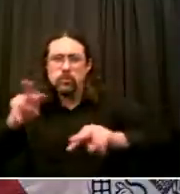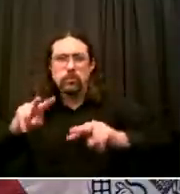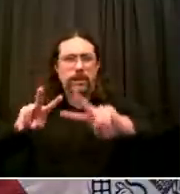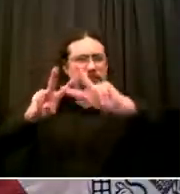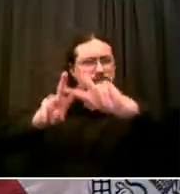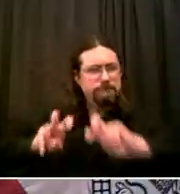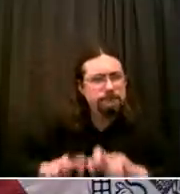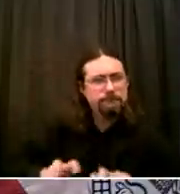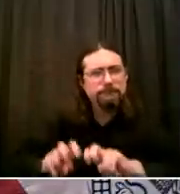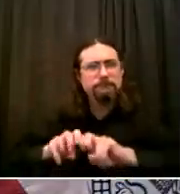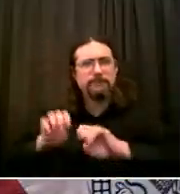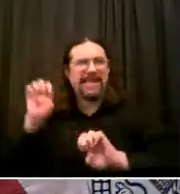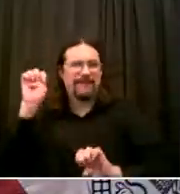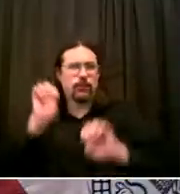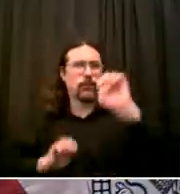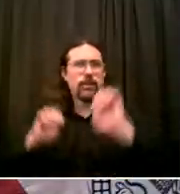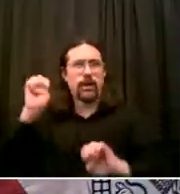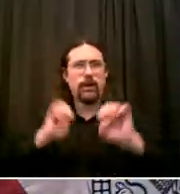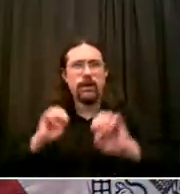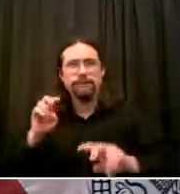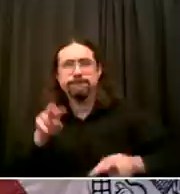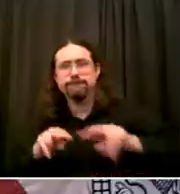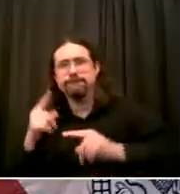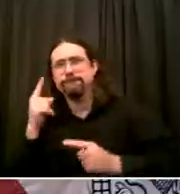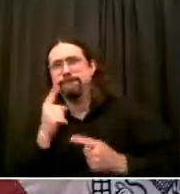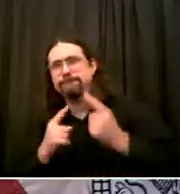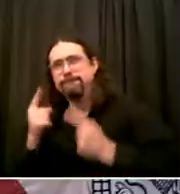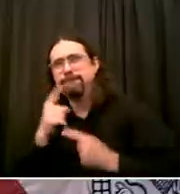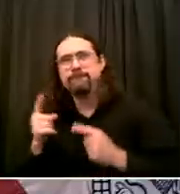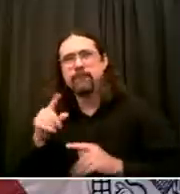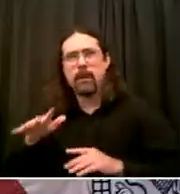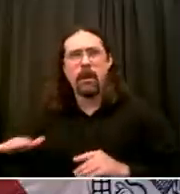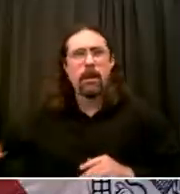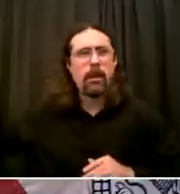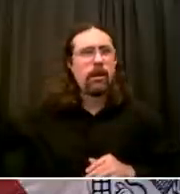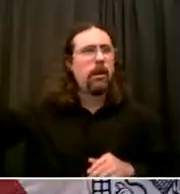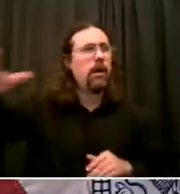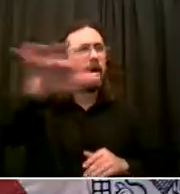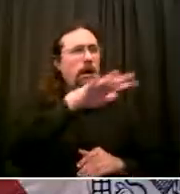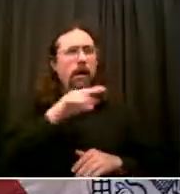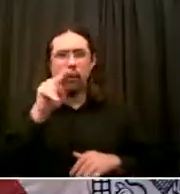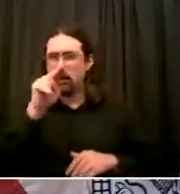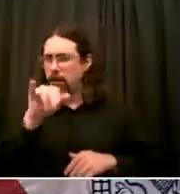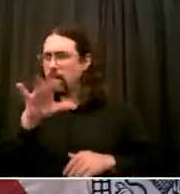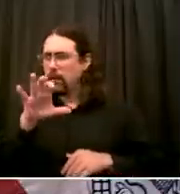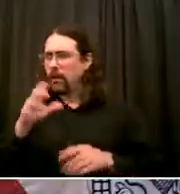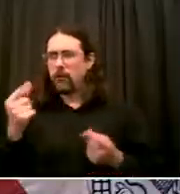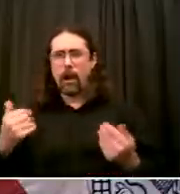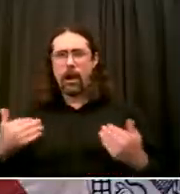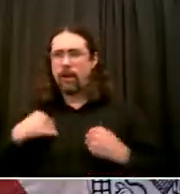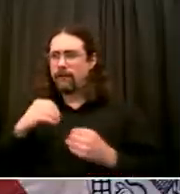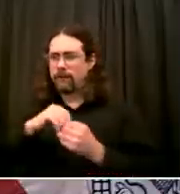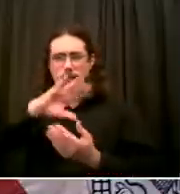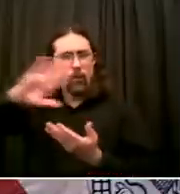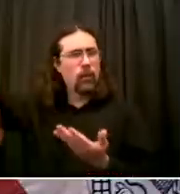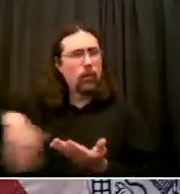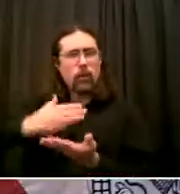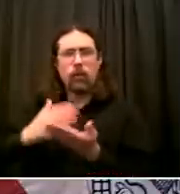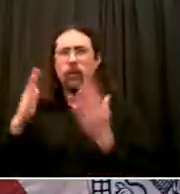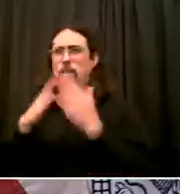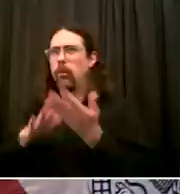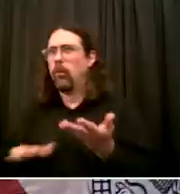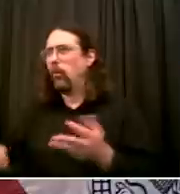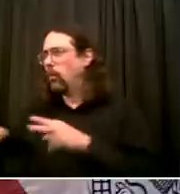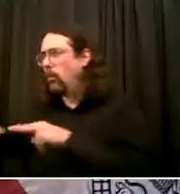And a commission that's focused on justice and reconciliation Can really think about